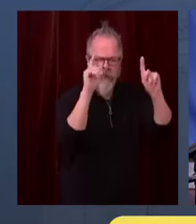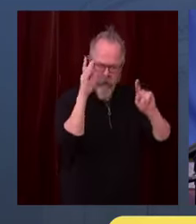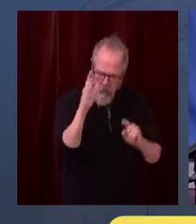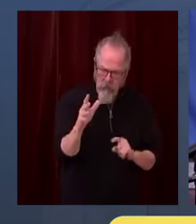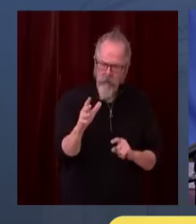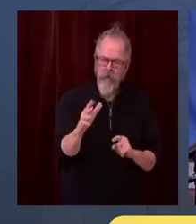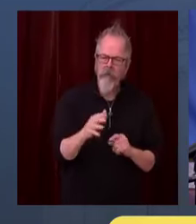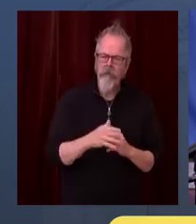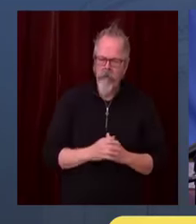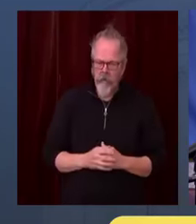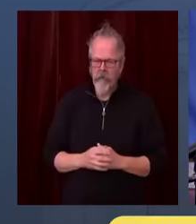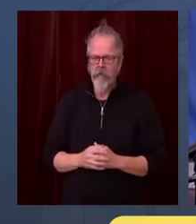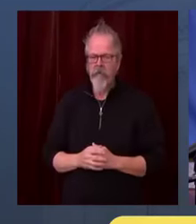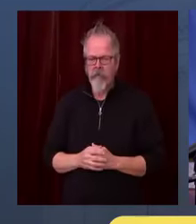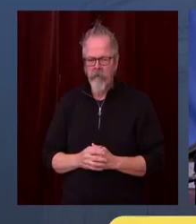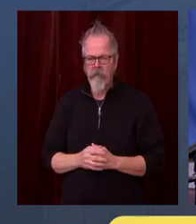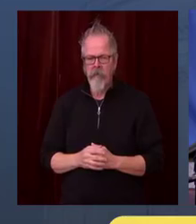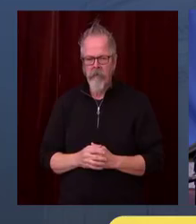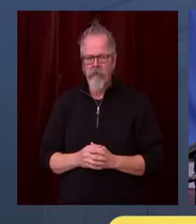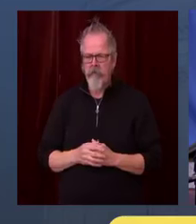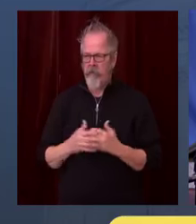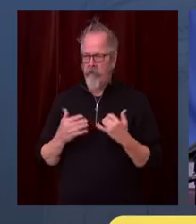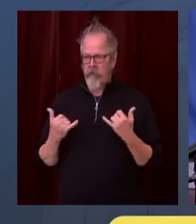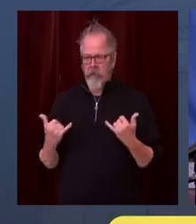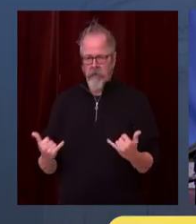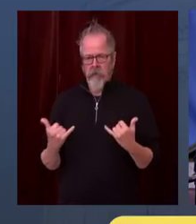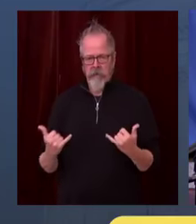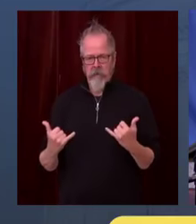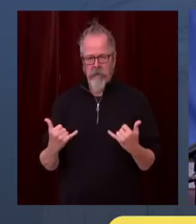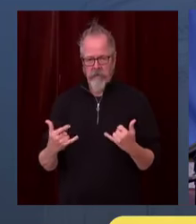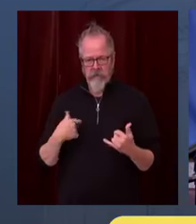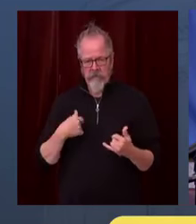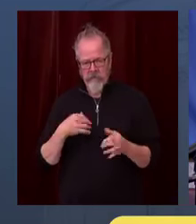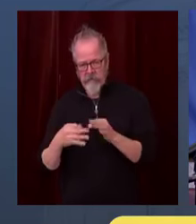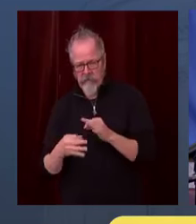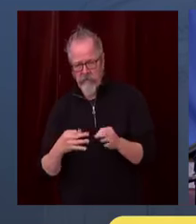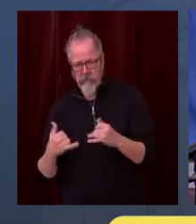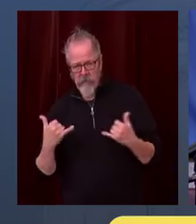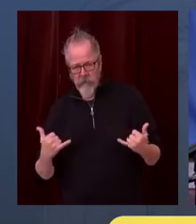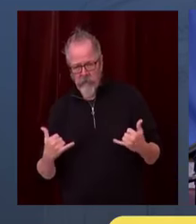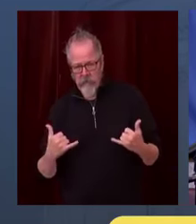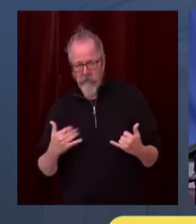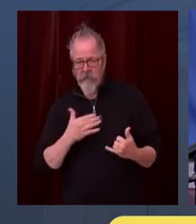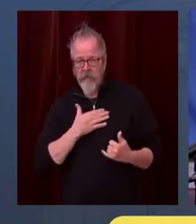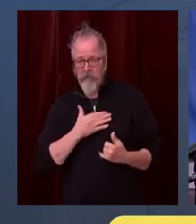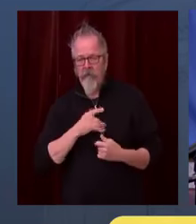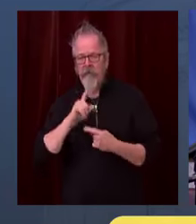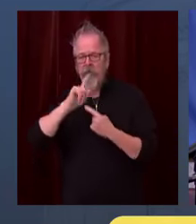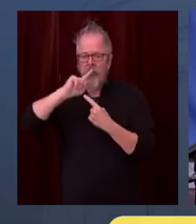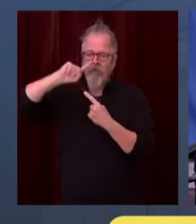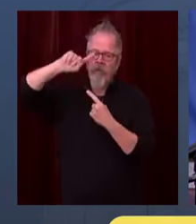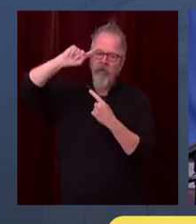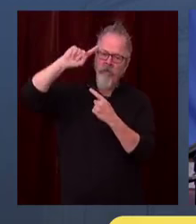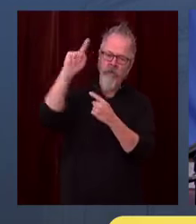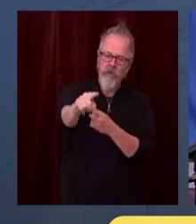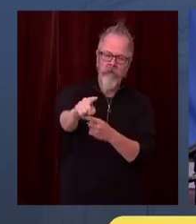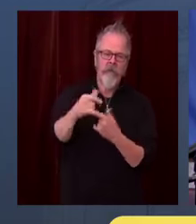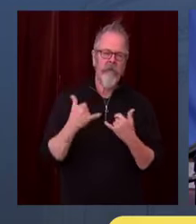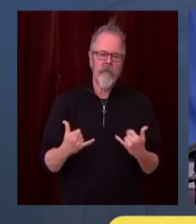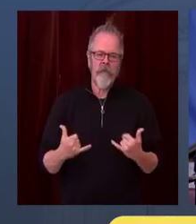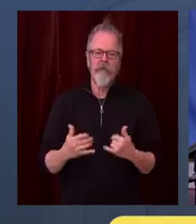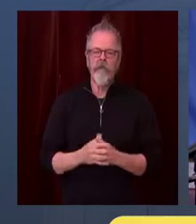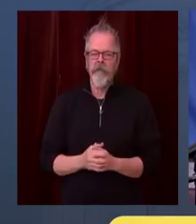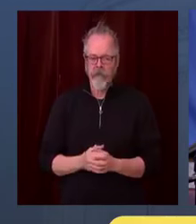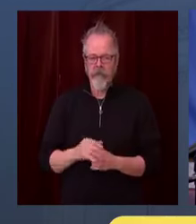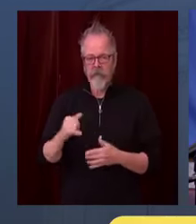So today, if I talk about what we will be doing by an executive order today. So accordingly, I'm announcing